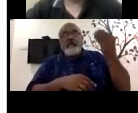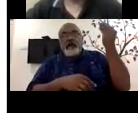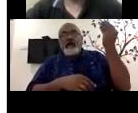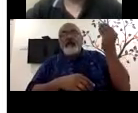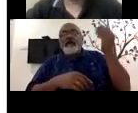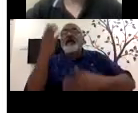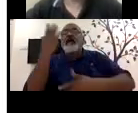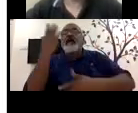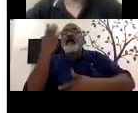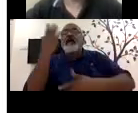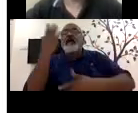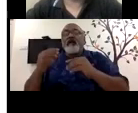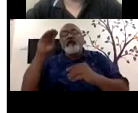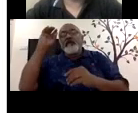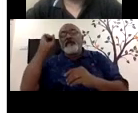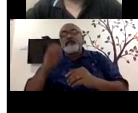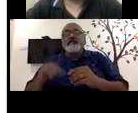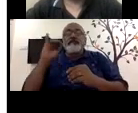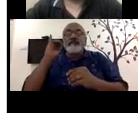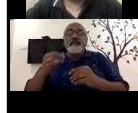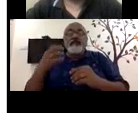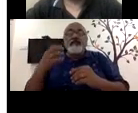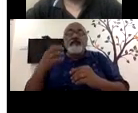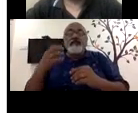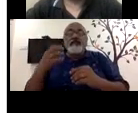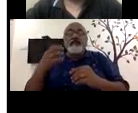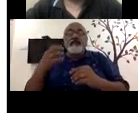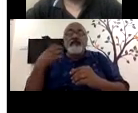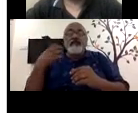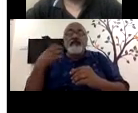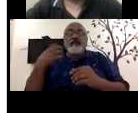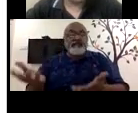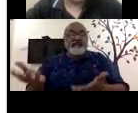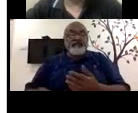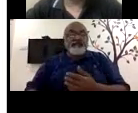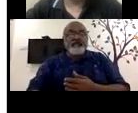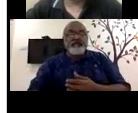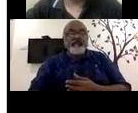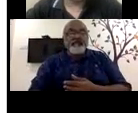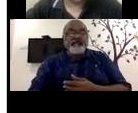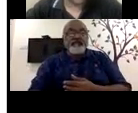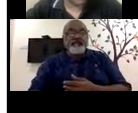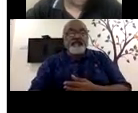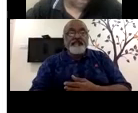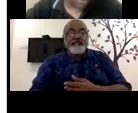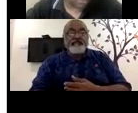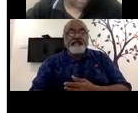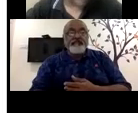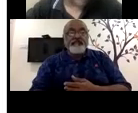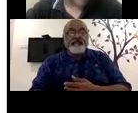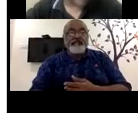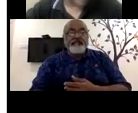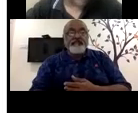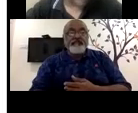stacking up against income and equal opportunity access for in skilling and employment for persons with disabilities.